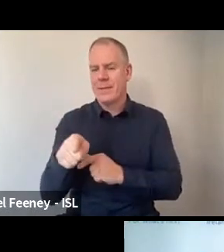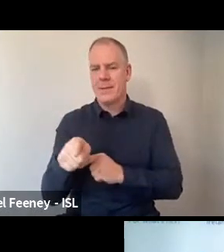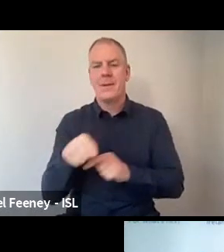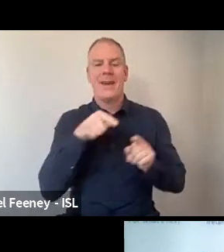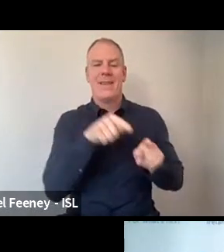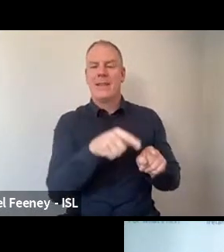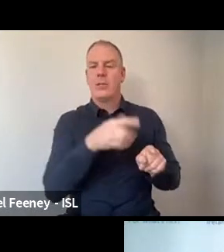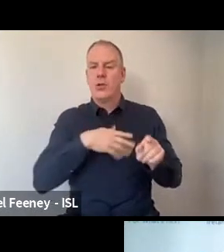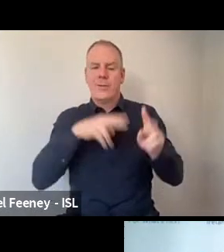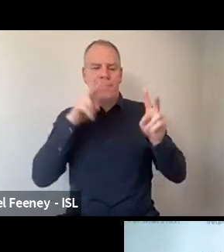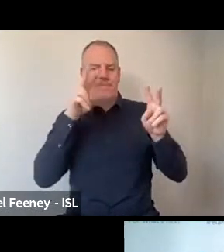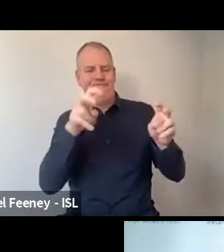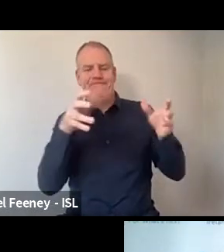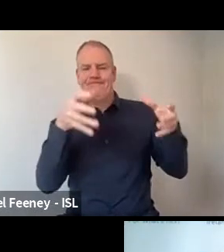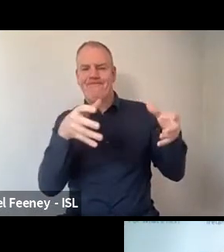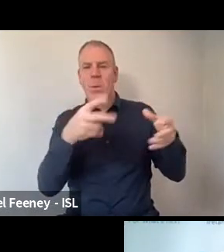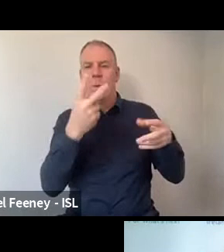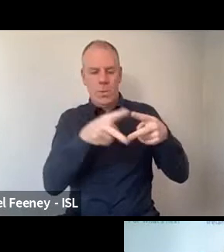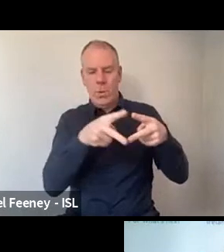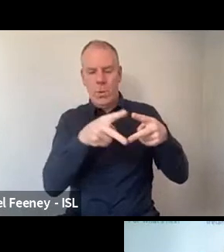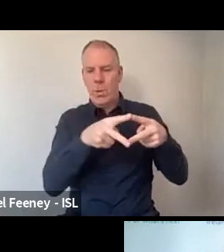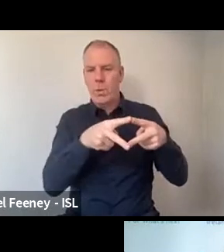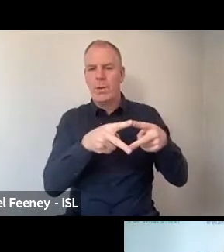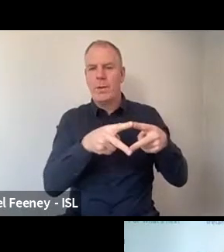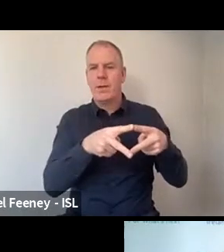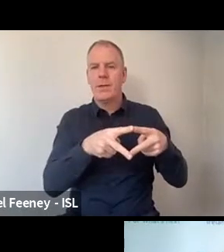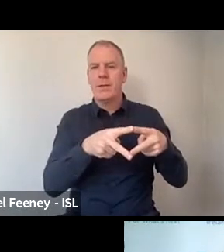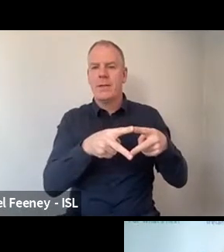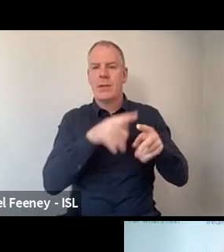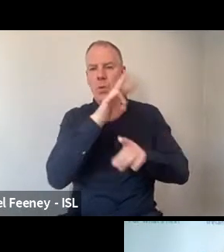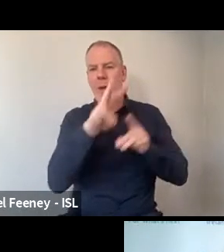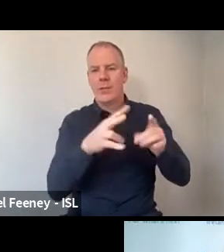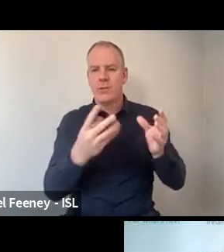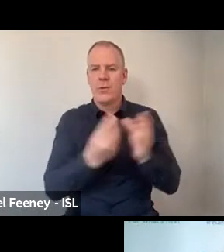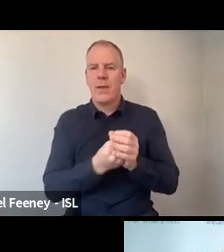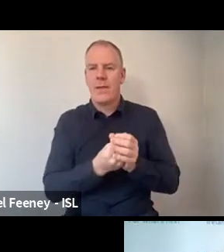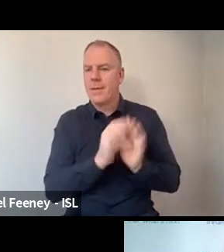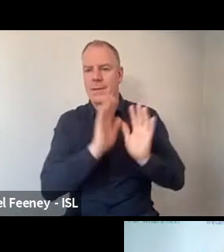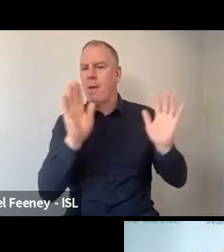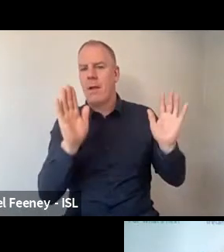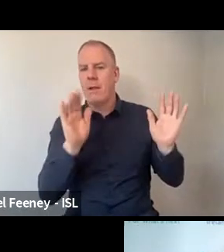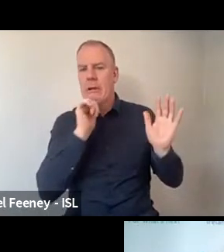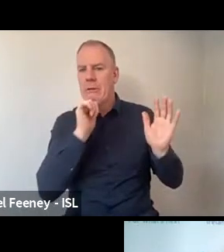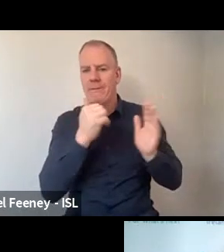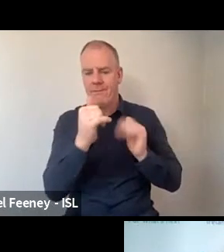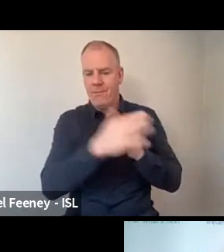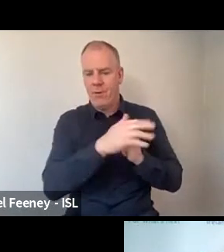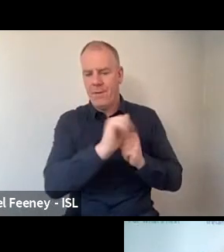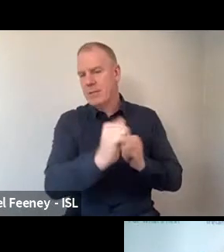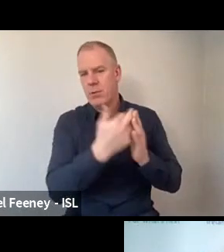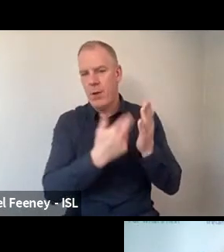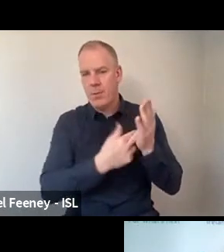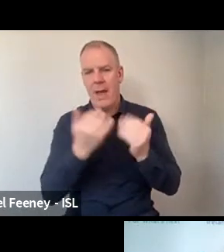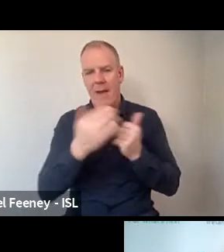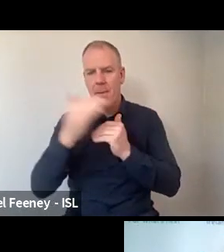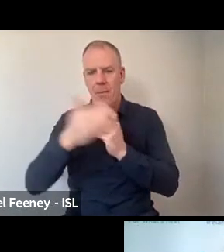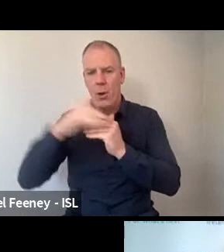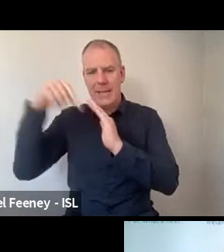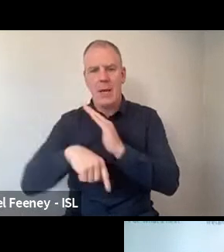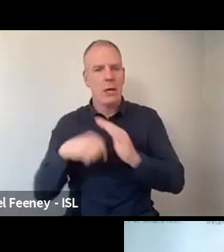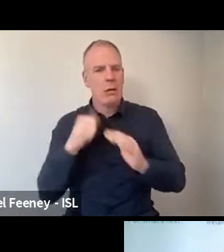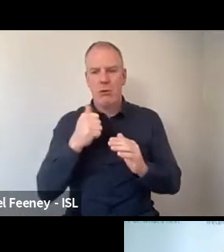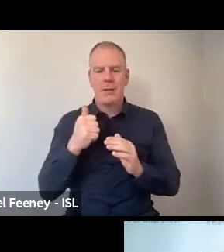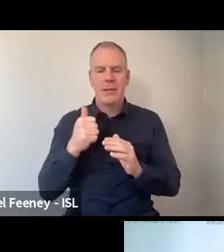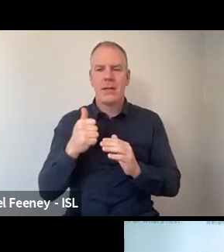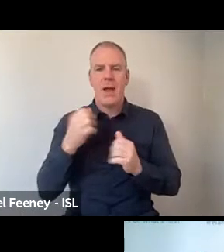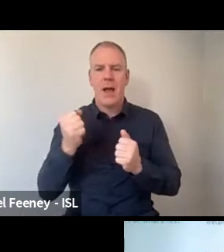this one, we only looked at two variables at a time in the analyses for this report. So we haven't stacked up